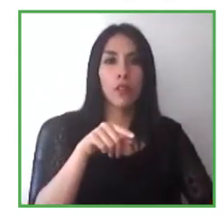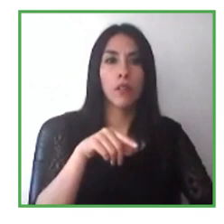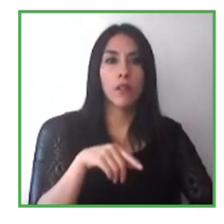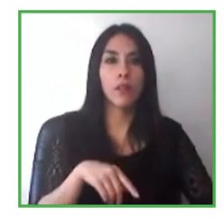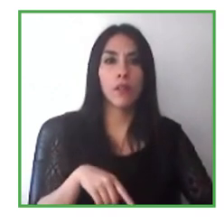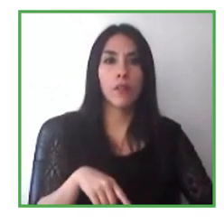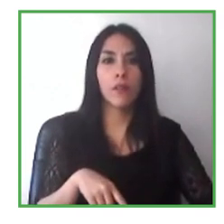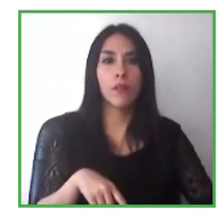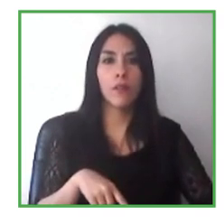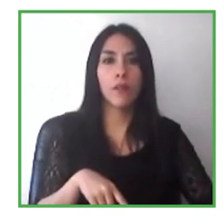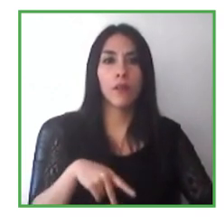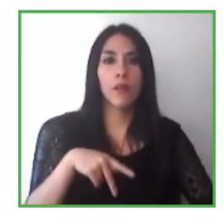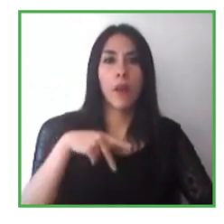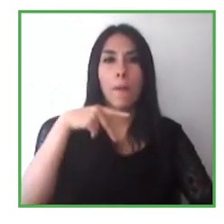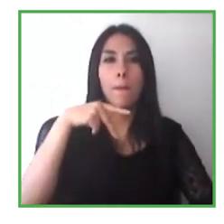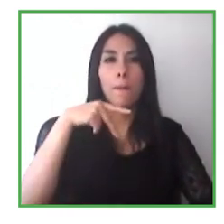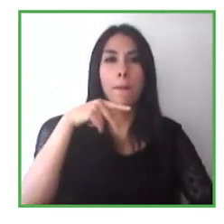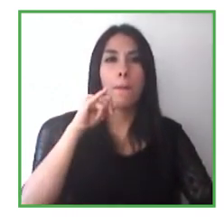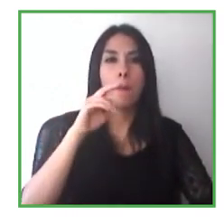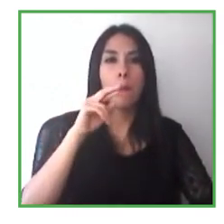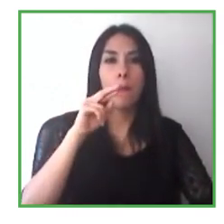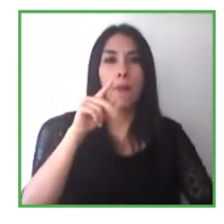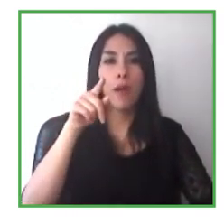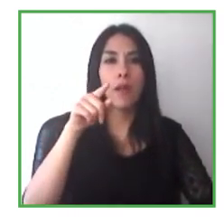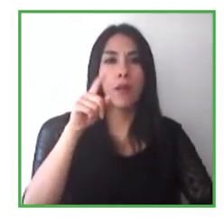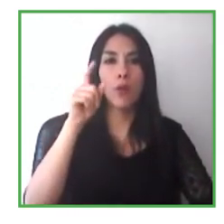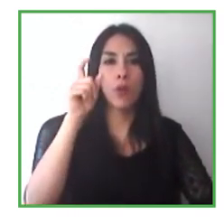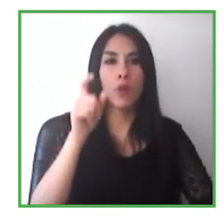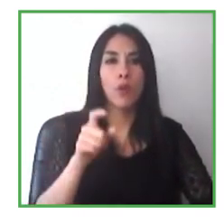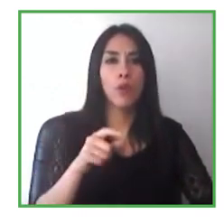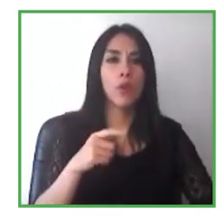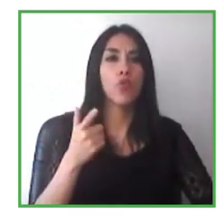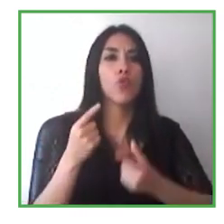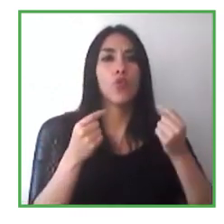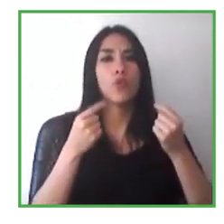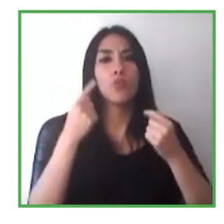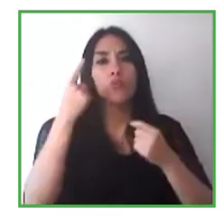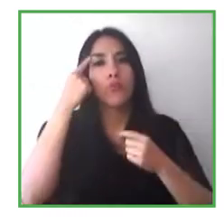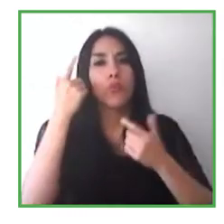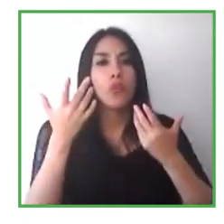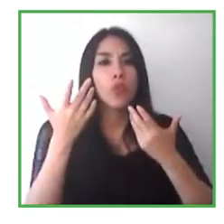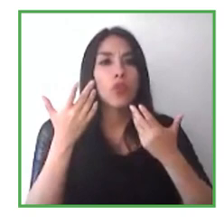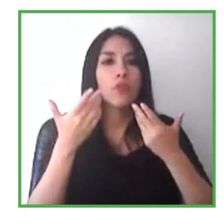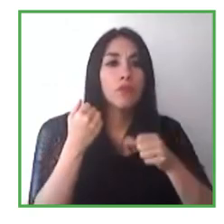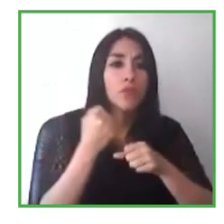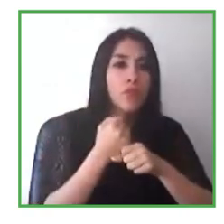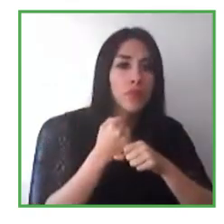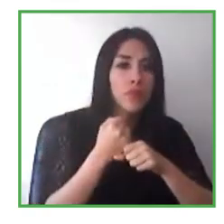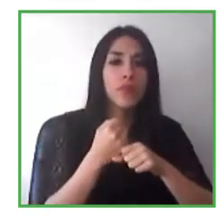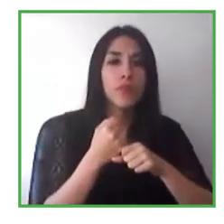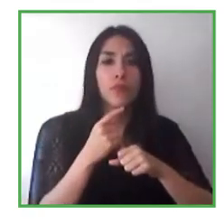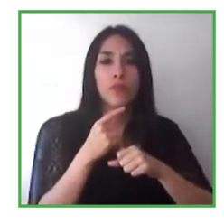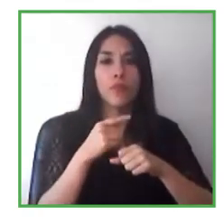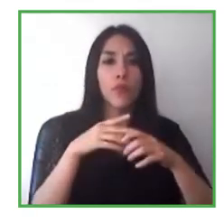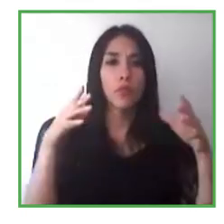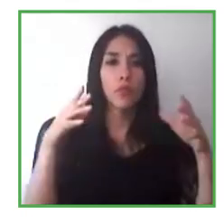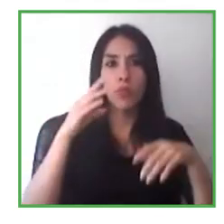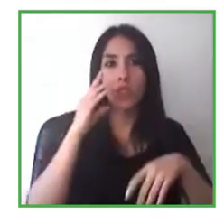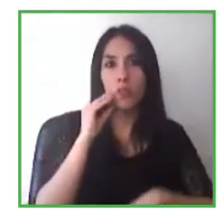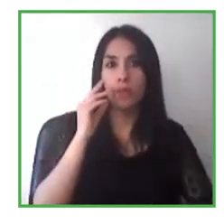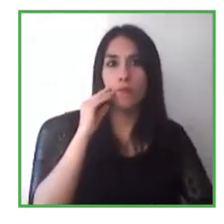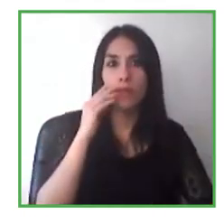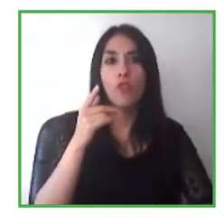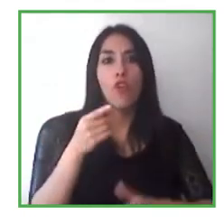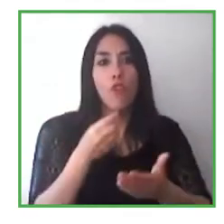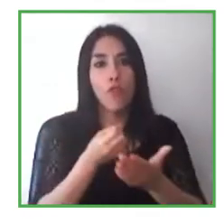perspective, but probably don't have as much expertise and insights in terms of this region. So share how COVID has affected you